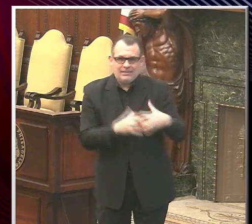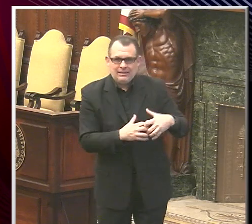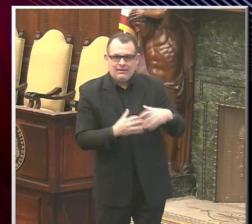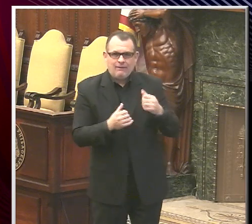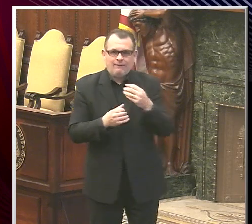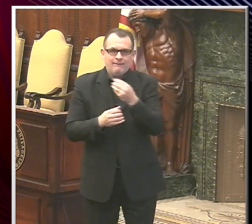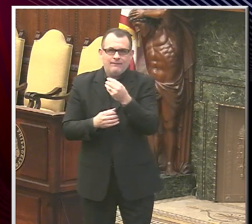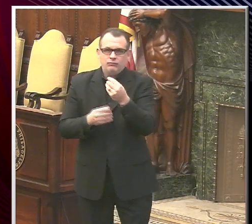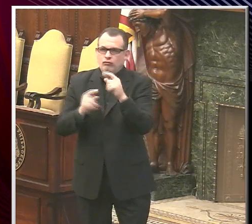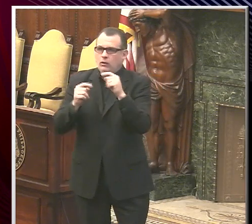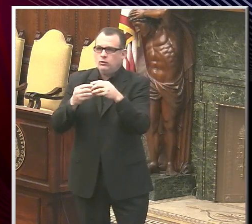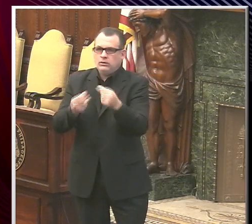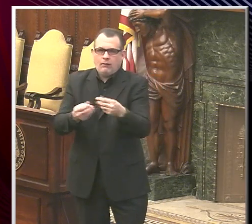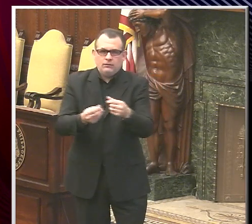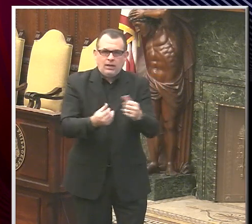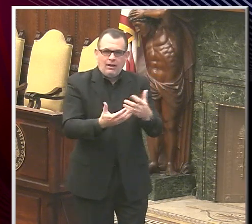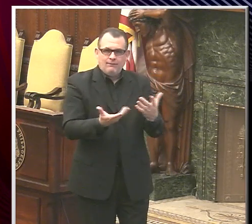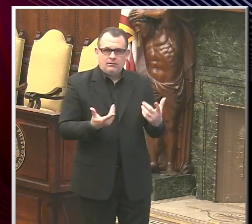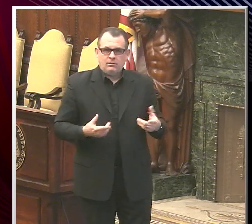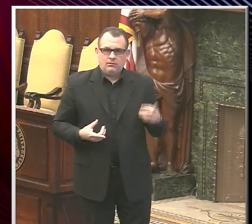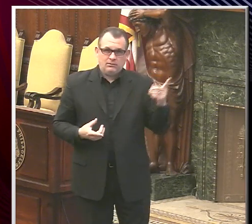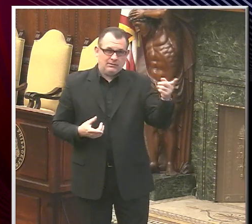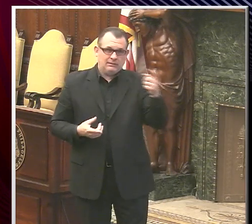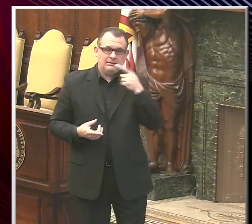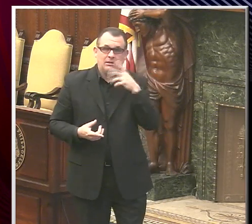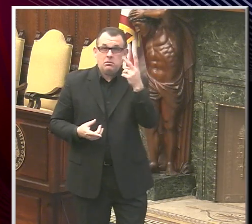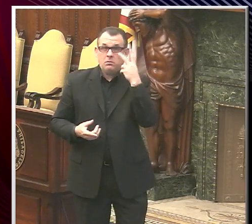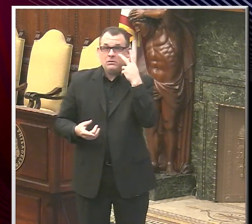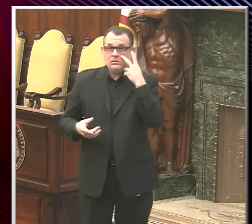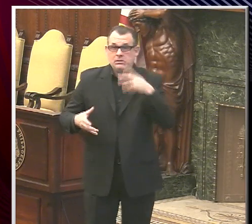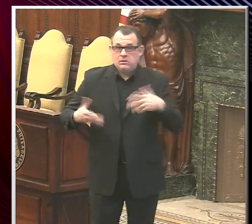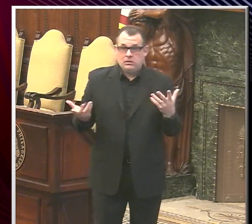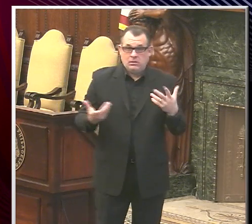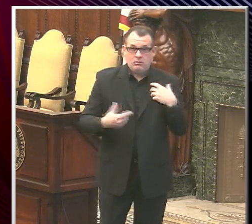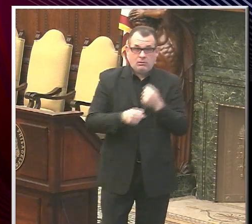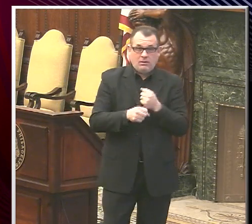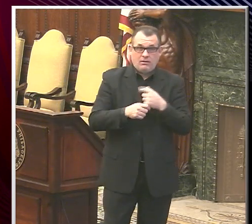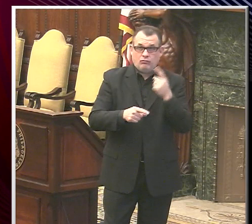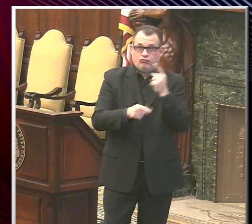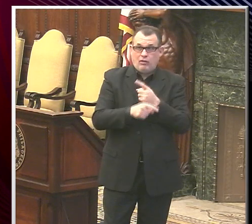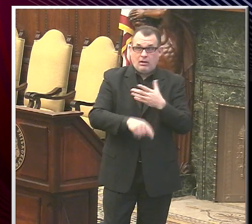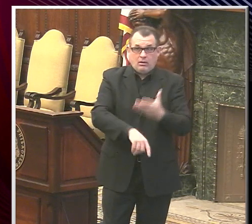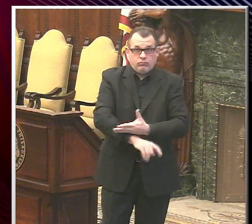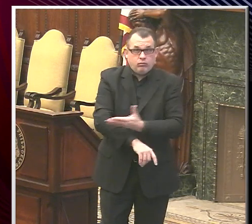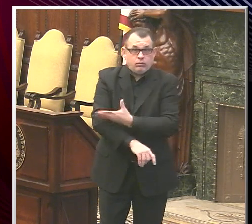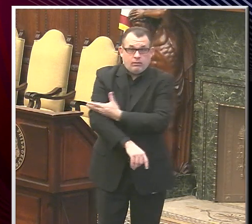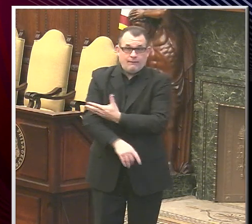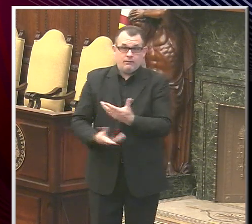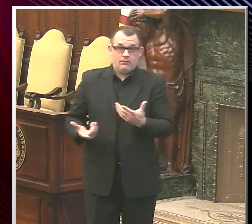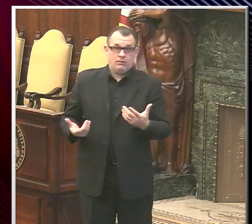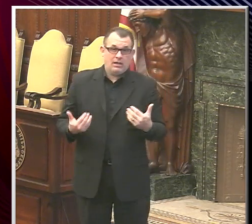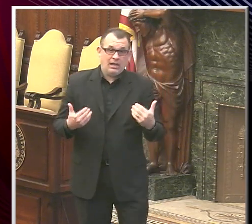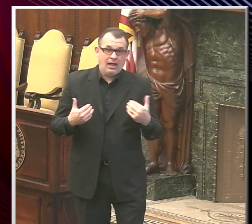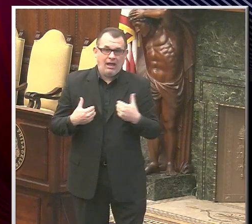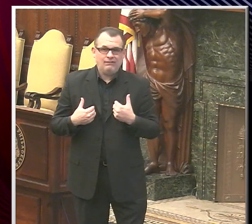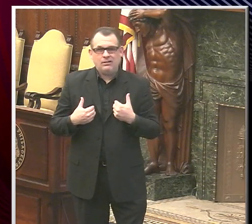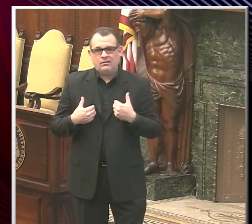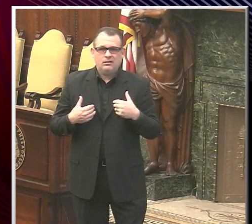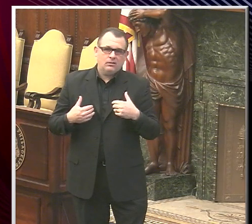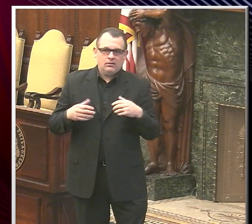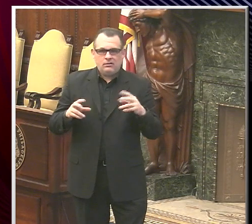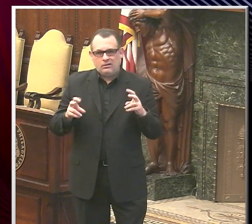we'll see what the mediator says and we'll make the correct, we'll make the correct improvements and hopefully we can have a decent end of the school year.